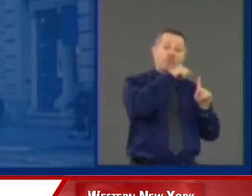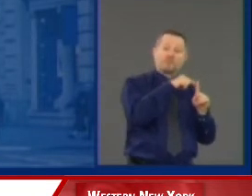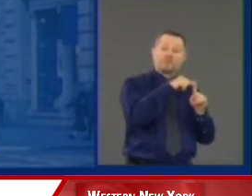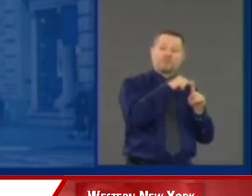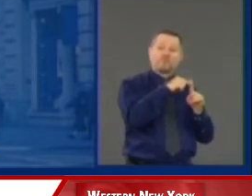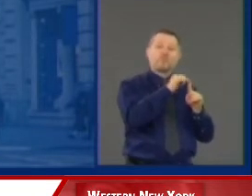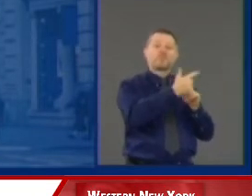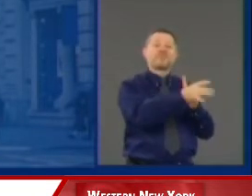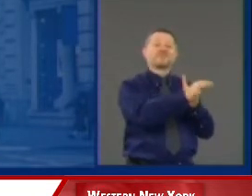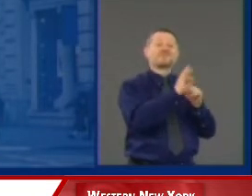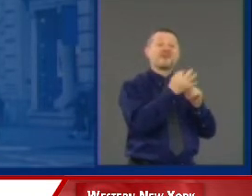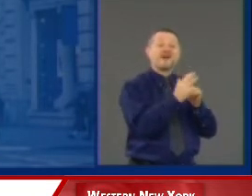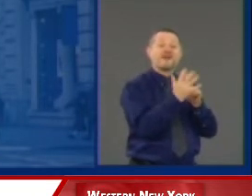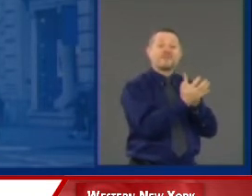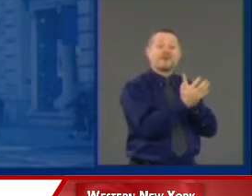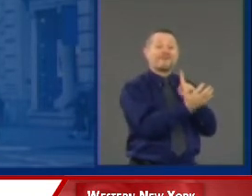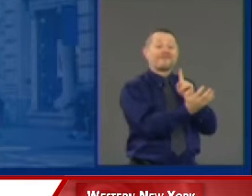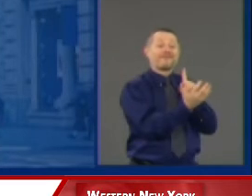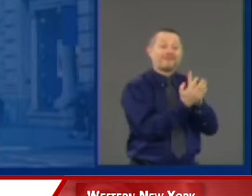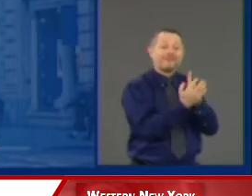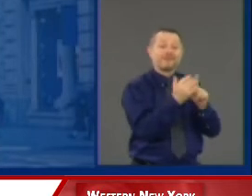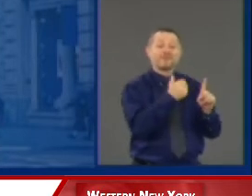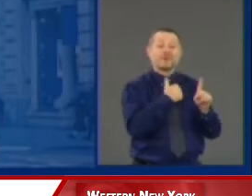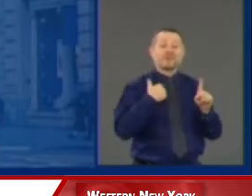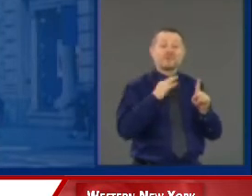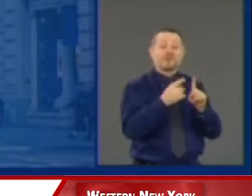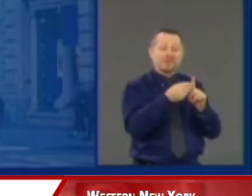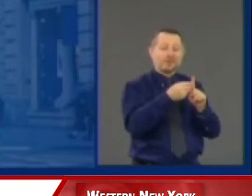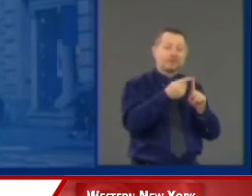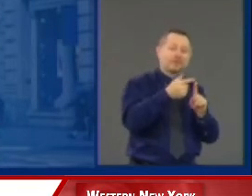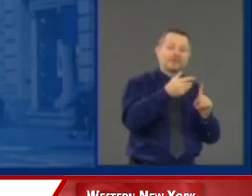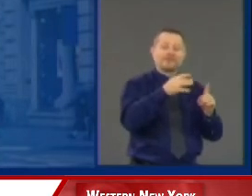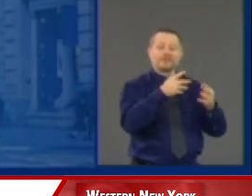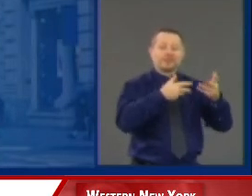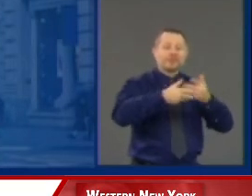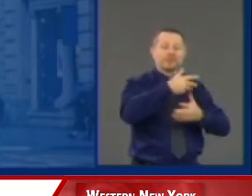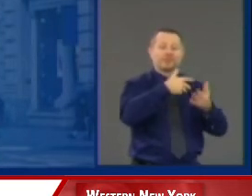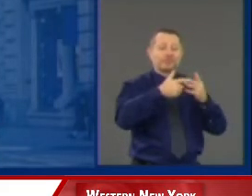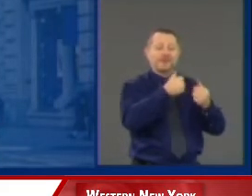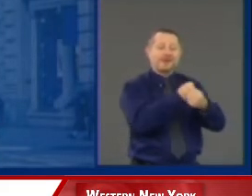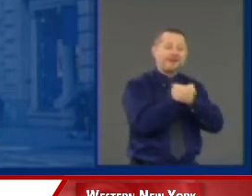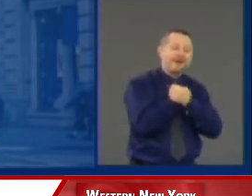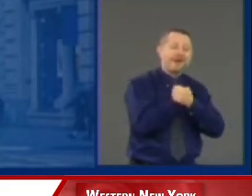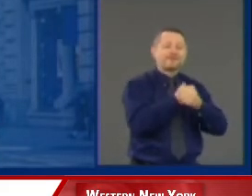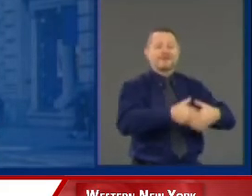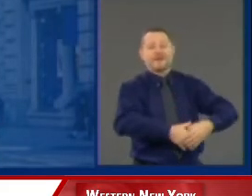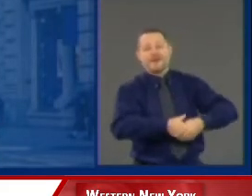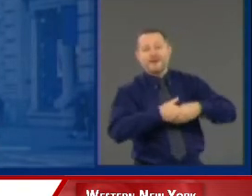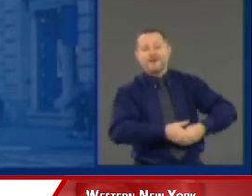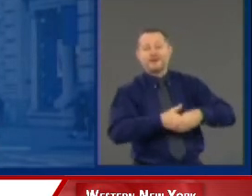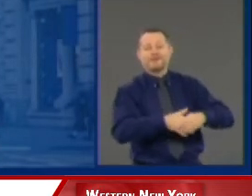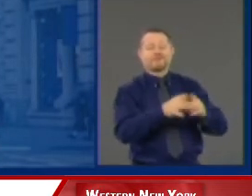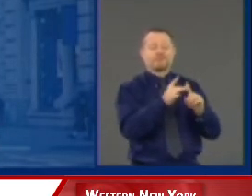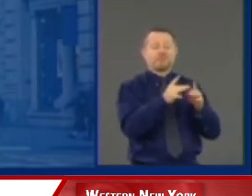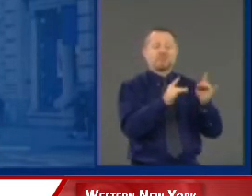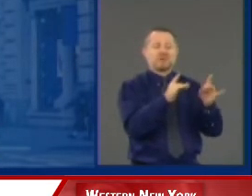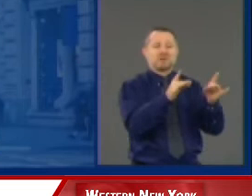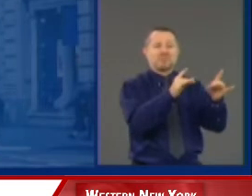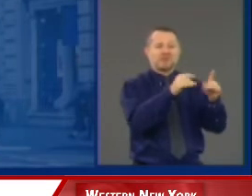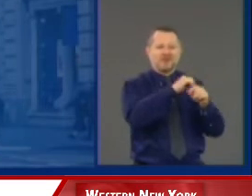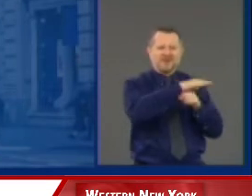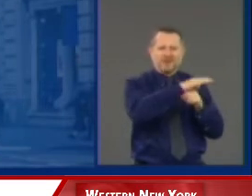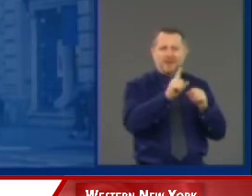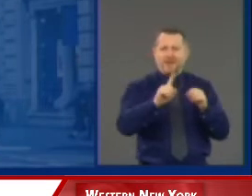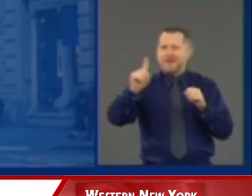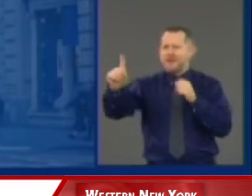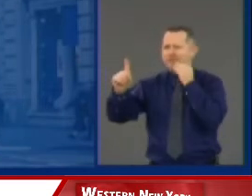or shook hands with their father or hugged their father or their grandfather or their grandmother or their brother or